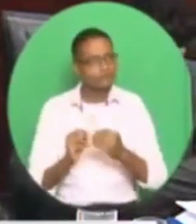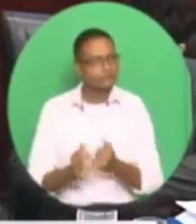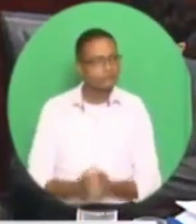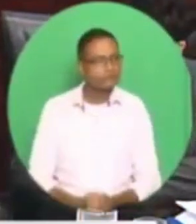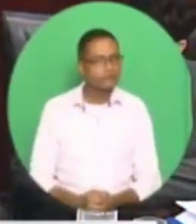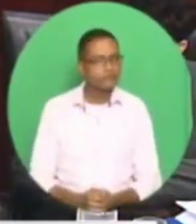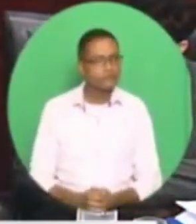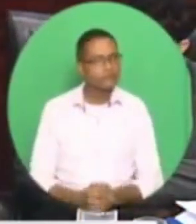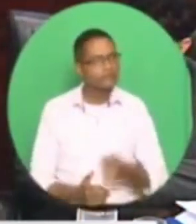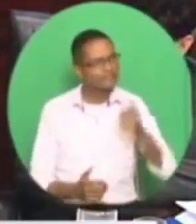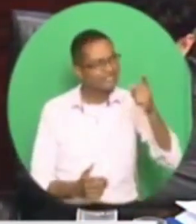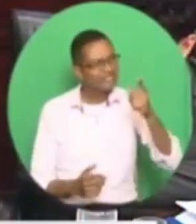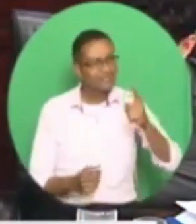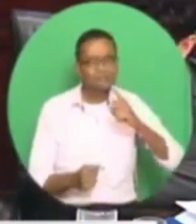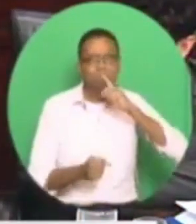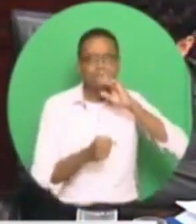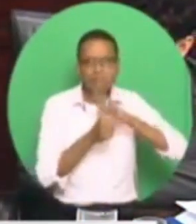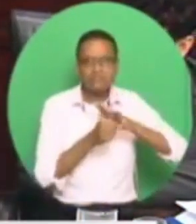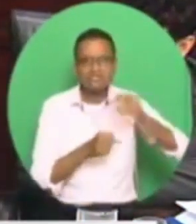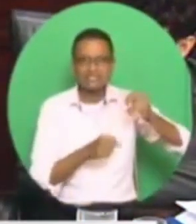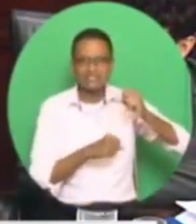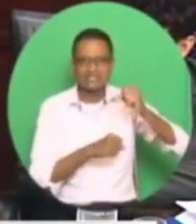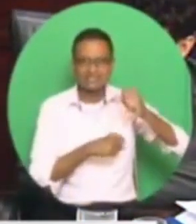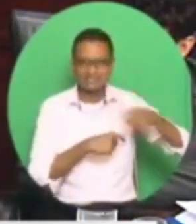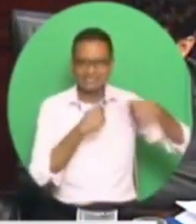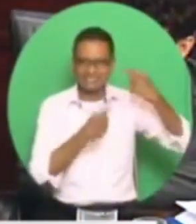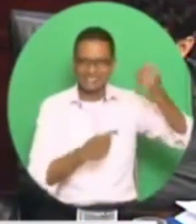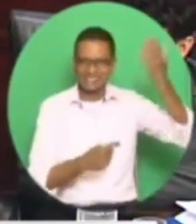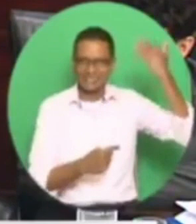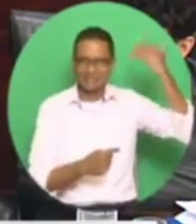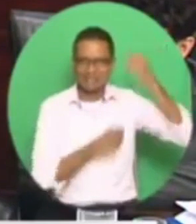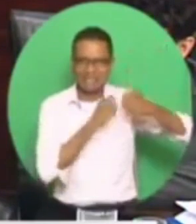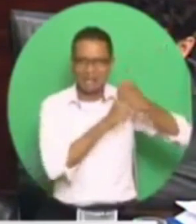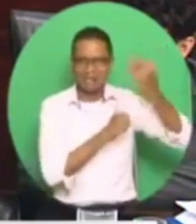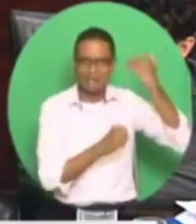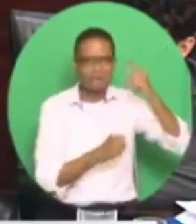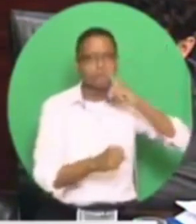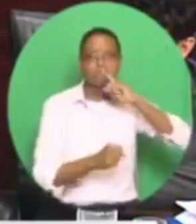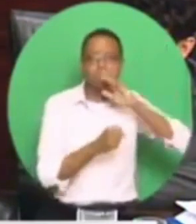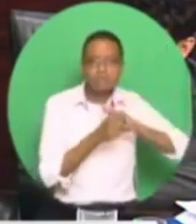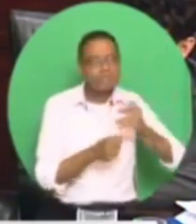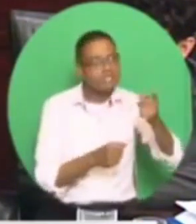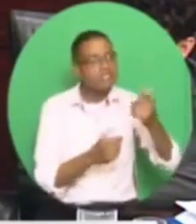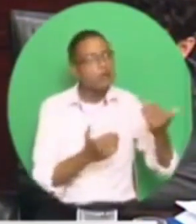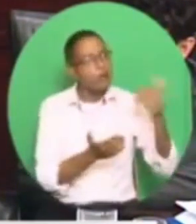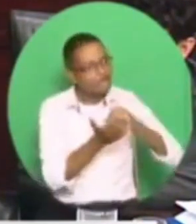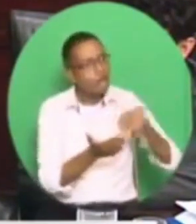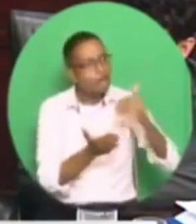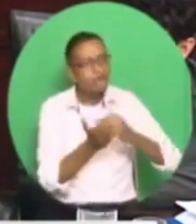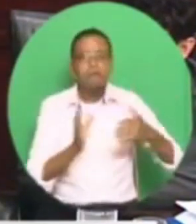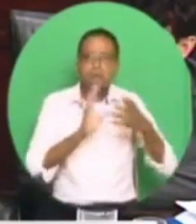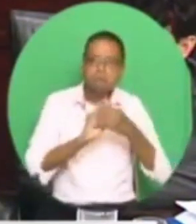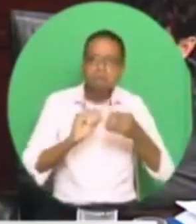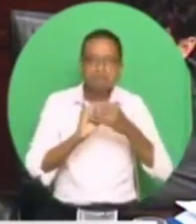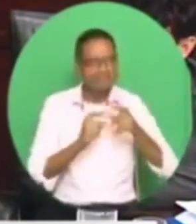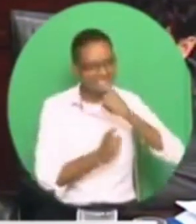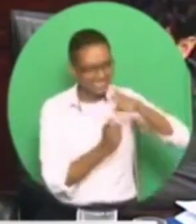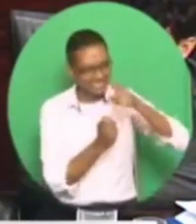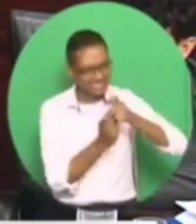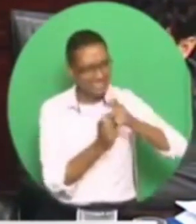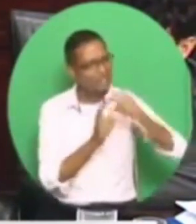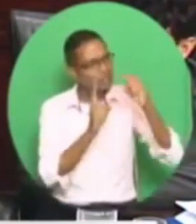repeating promises from last year, and in one case in national security, it come true later, it is the exact wording